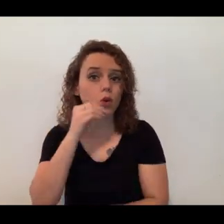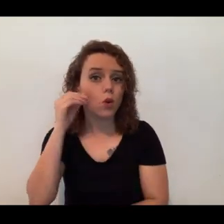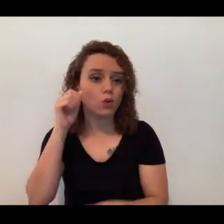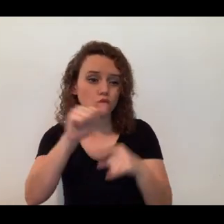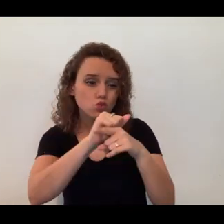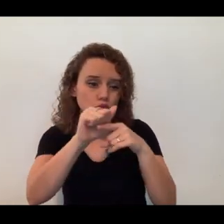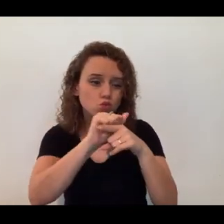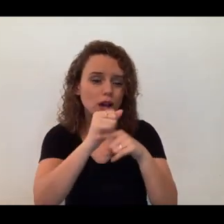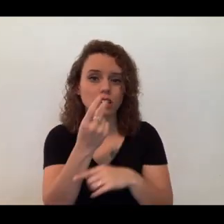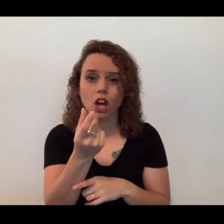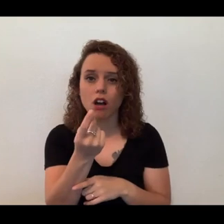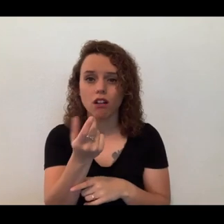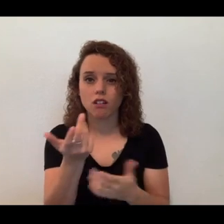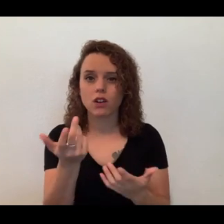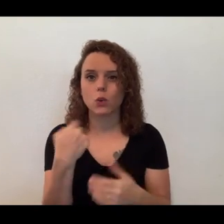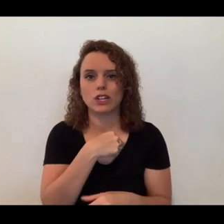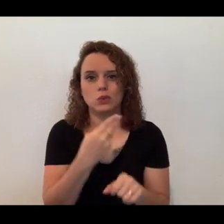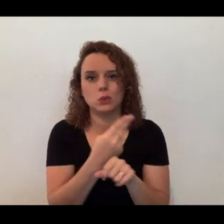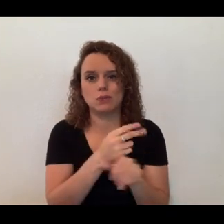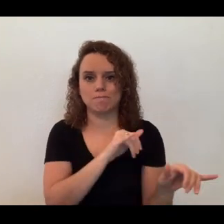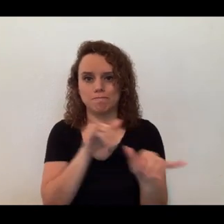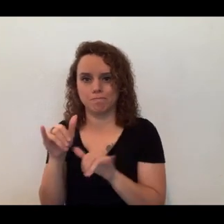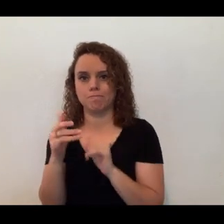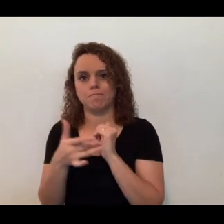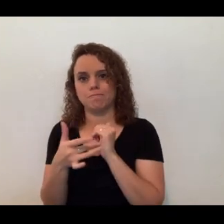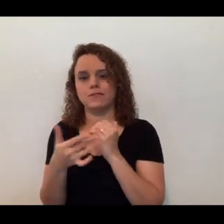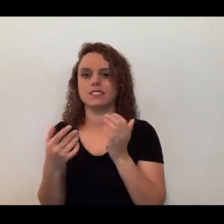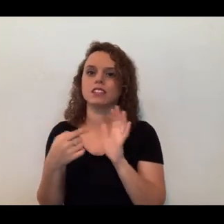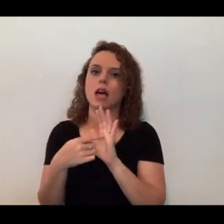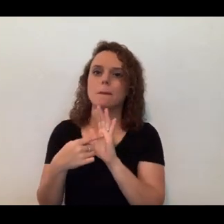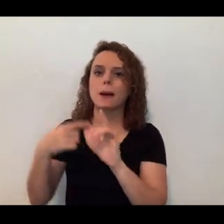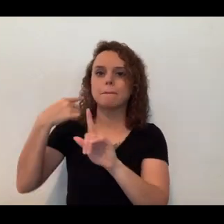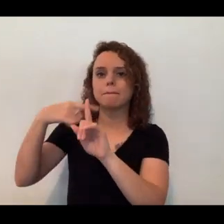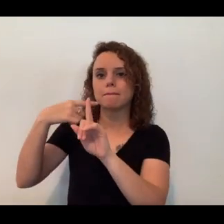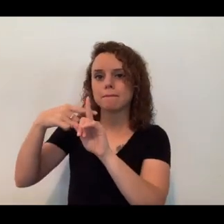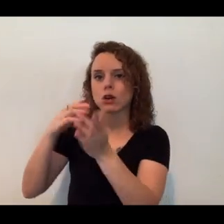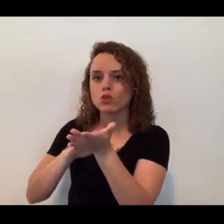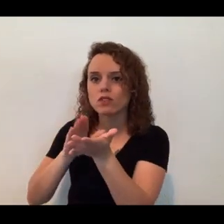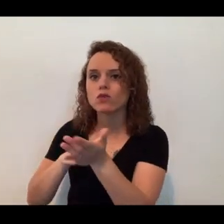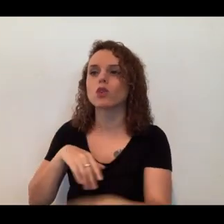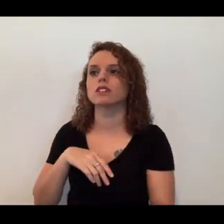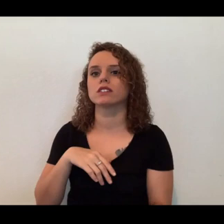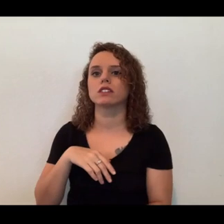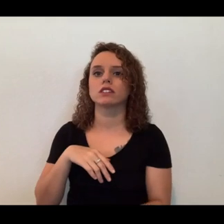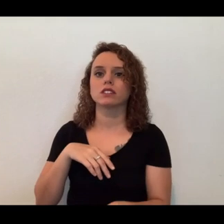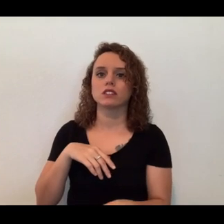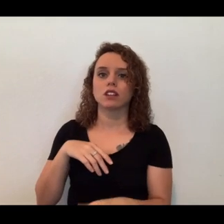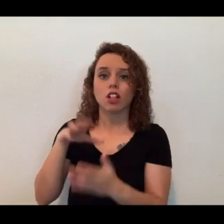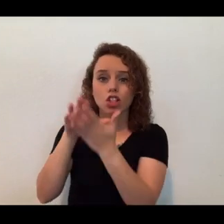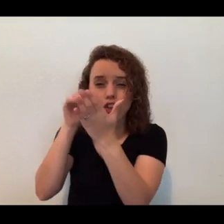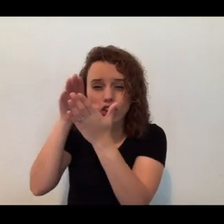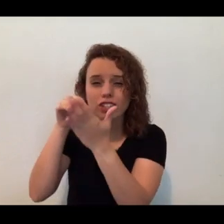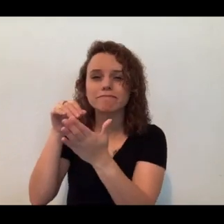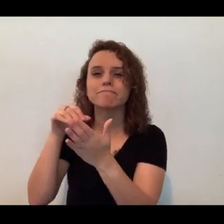use the exact same types of techniques as far as positive reinforcement, operant learning, and doing a lot